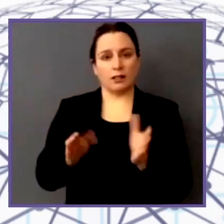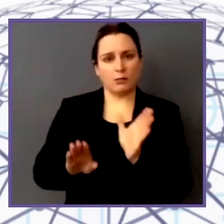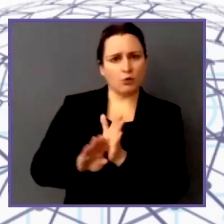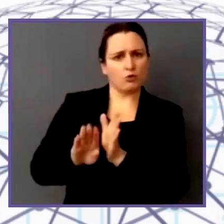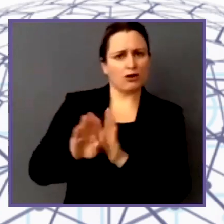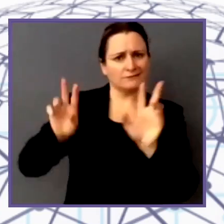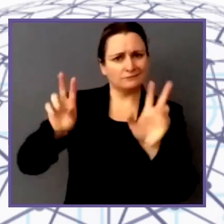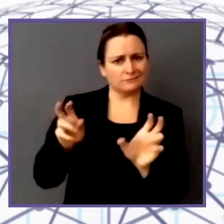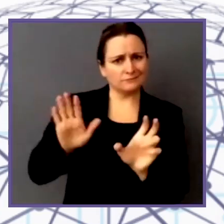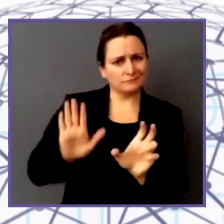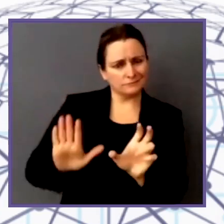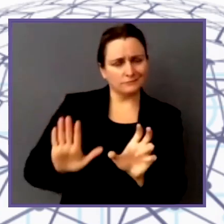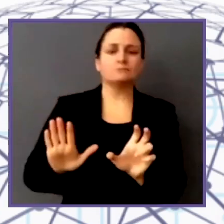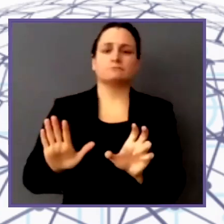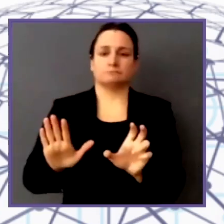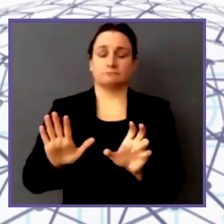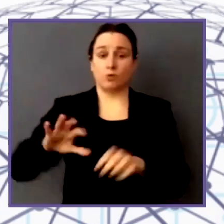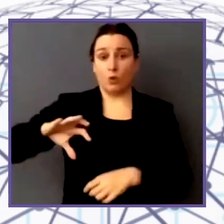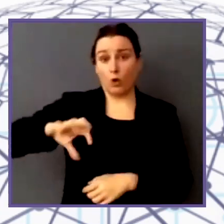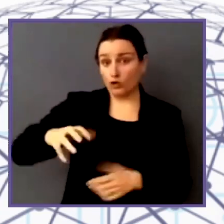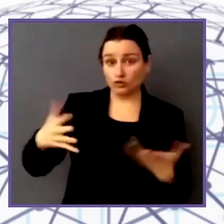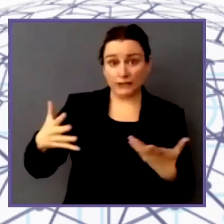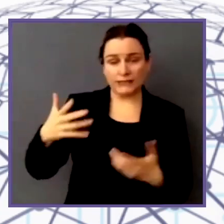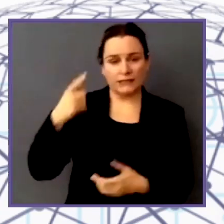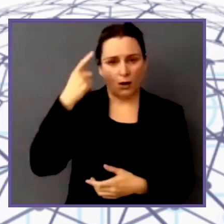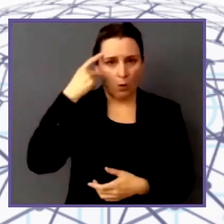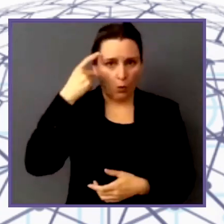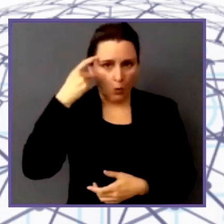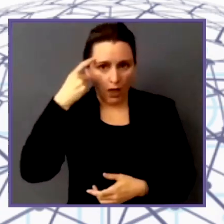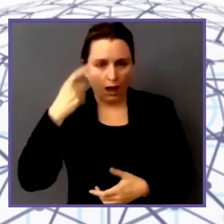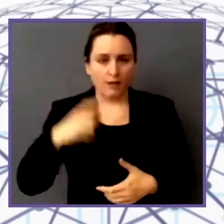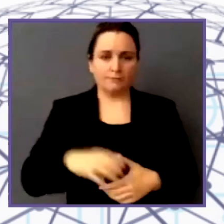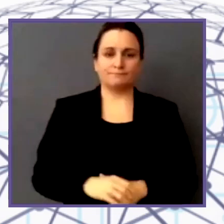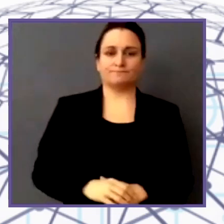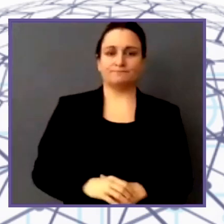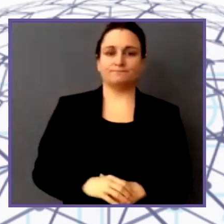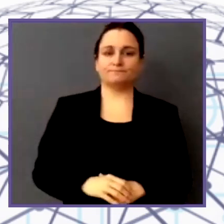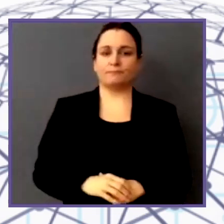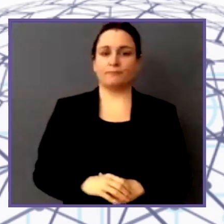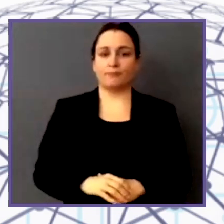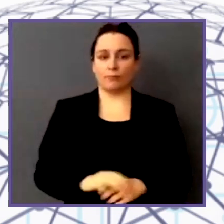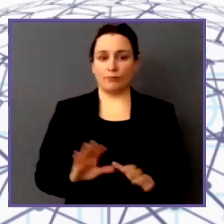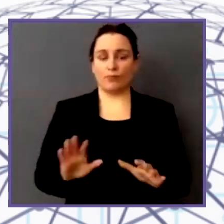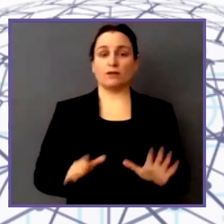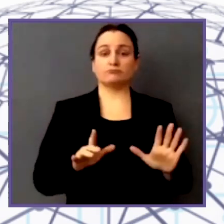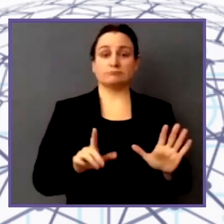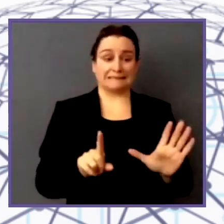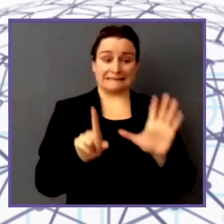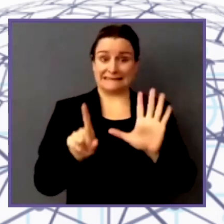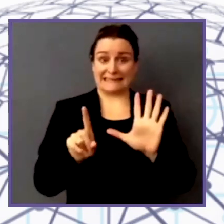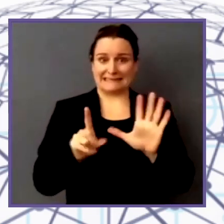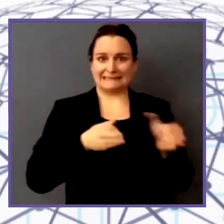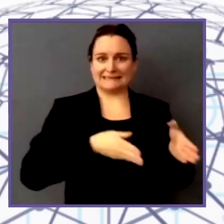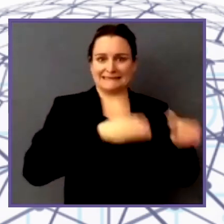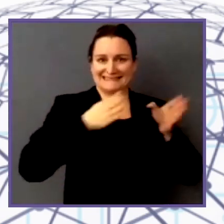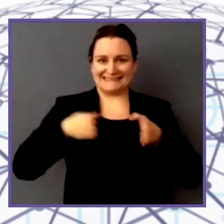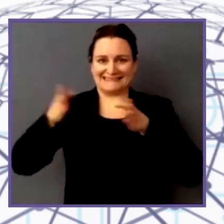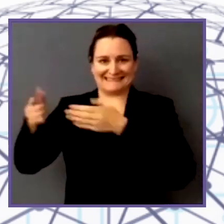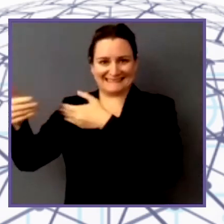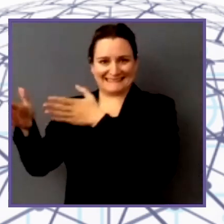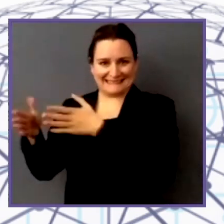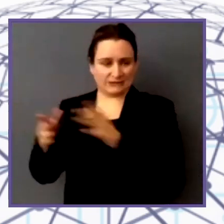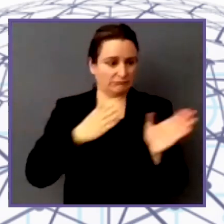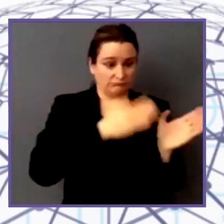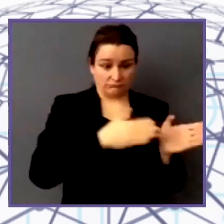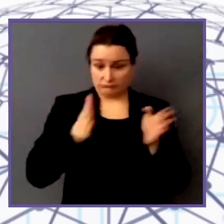pose questions to each of the six cities and then get a little bit of discussion going. And as I said earlier, any questions that you